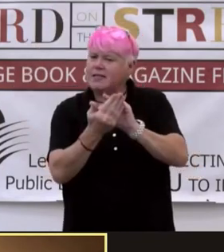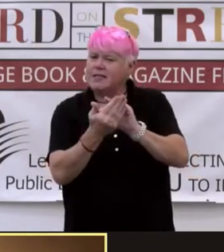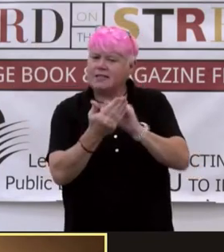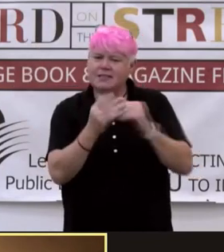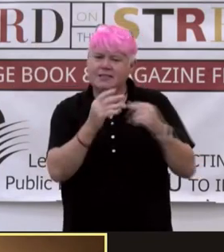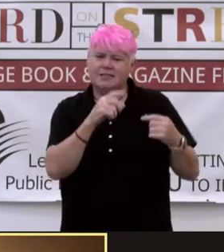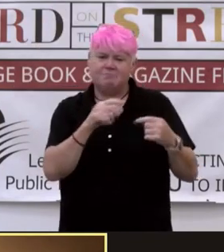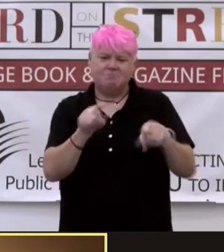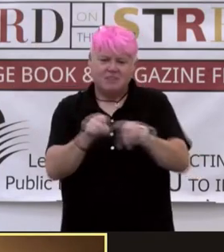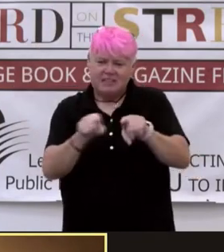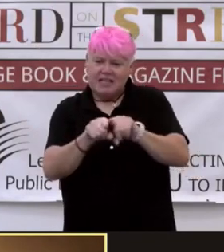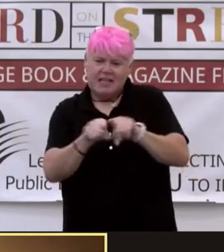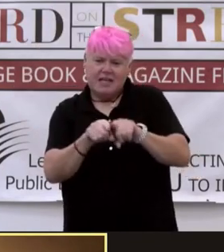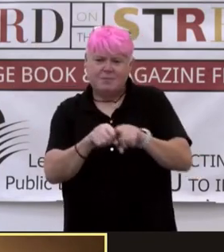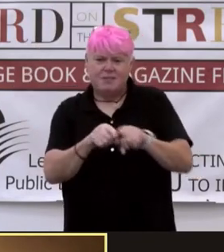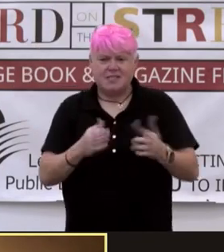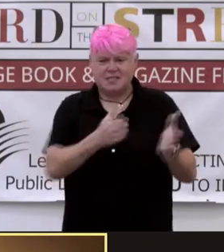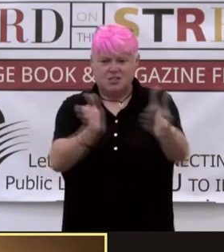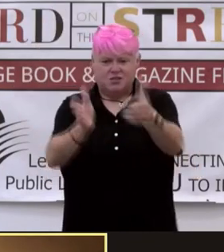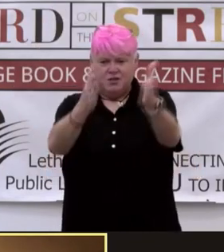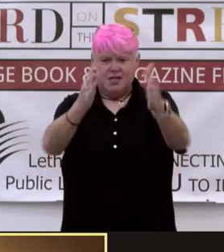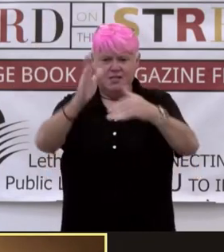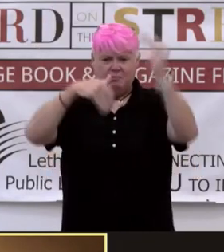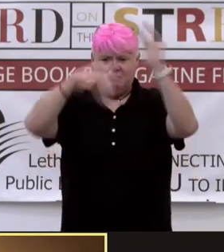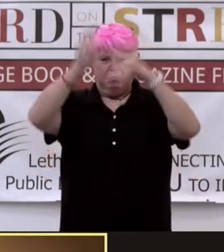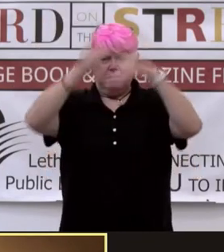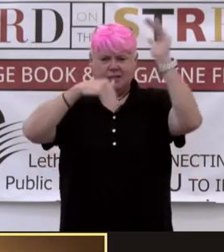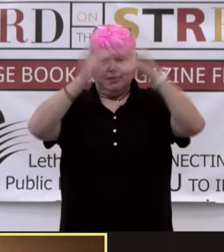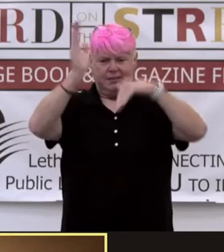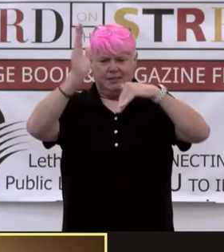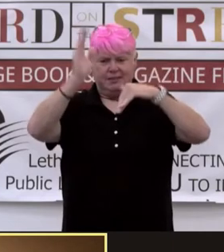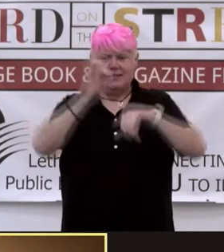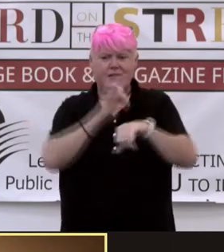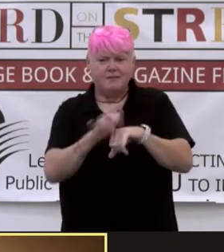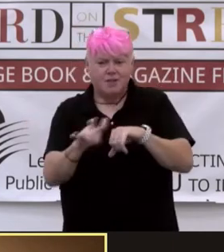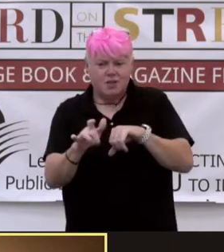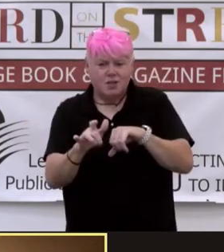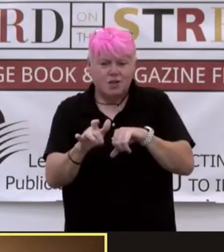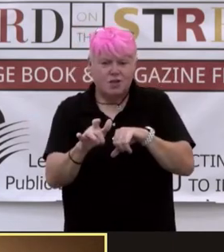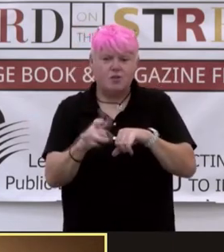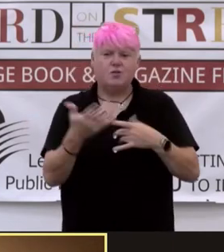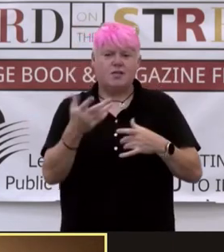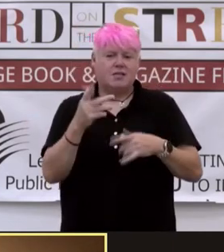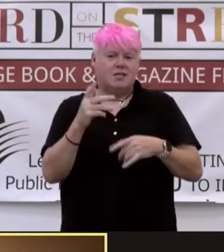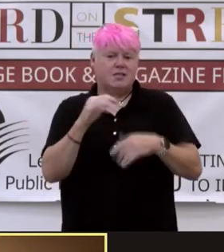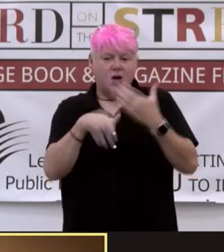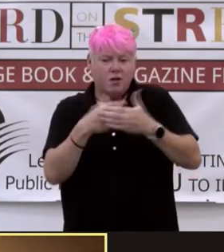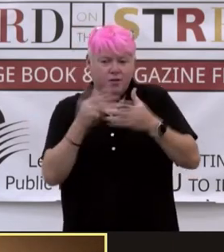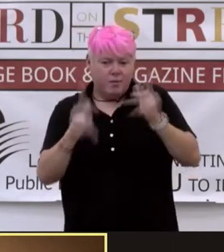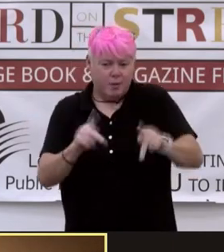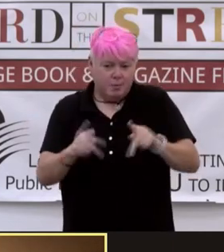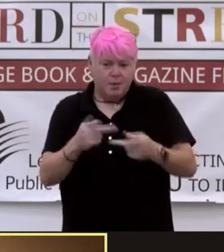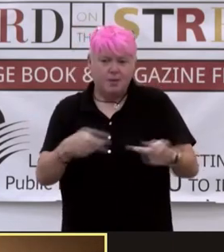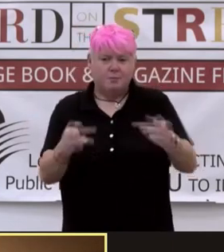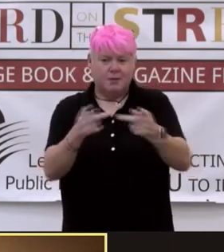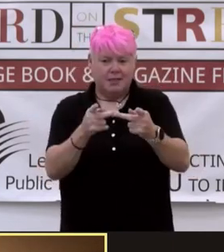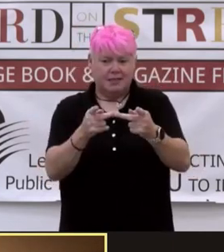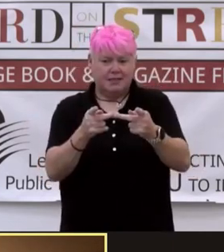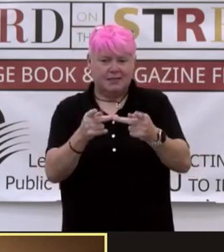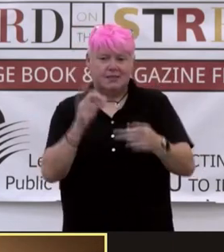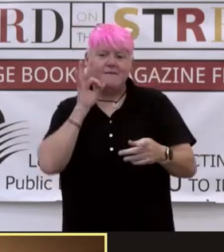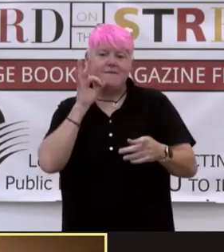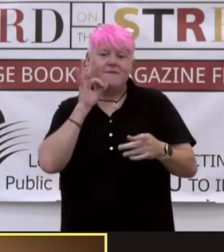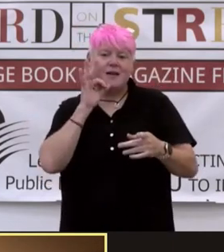streets and buildings. Neither is Noor. The city of Noor is a harmony of her people and her places. Fatima Ghazala